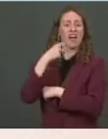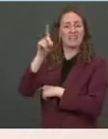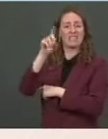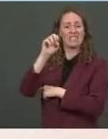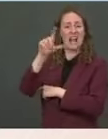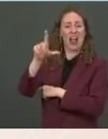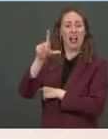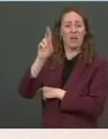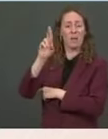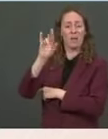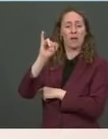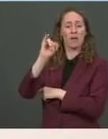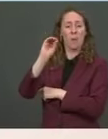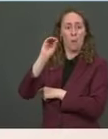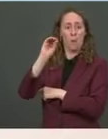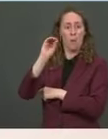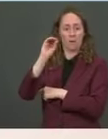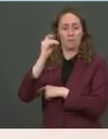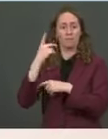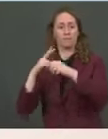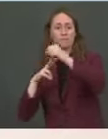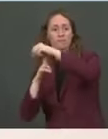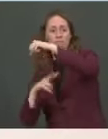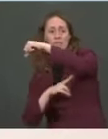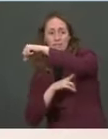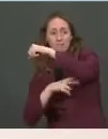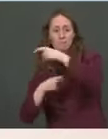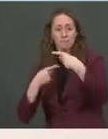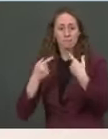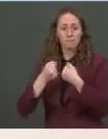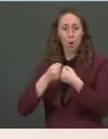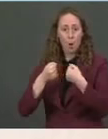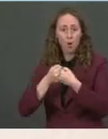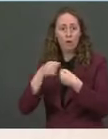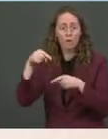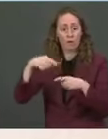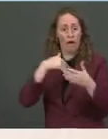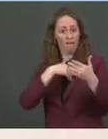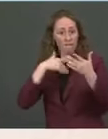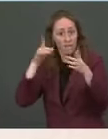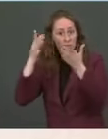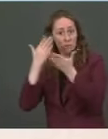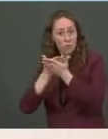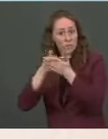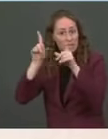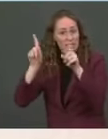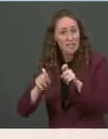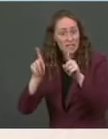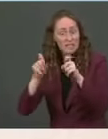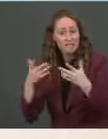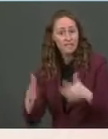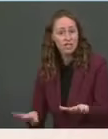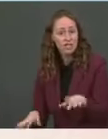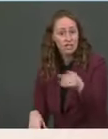for proof of vaccination or a negative COVID test? Ms. Well, first of all, I can